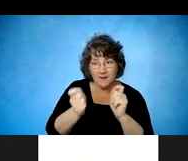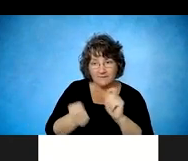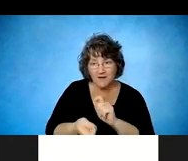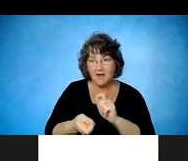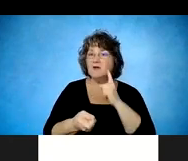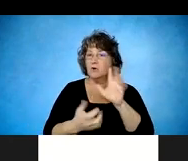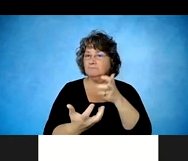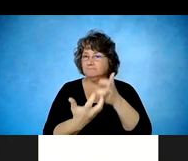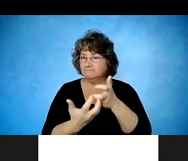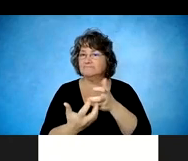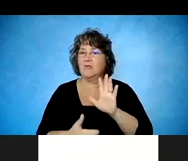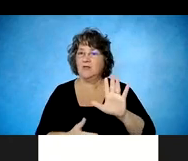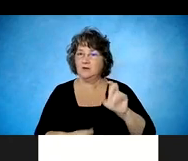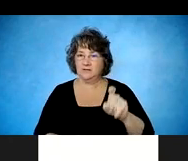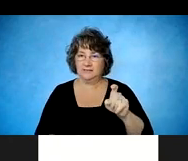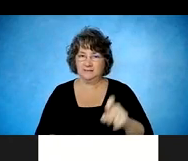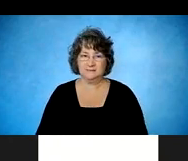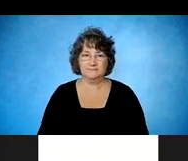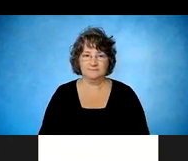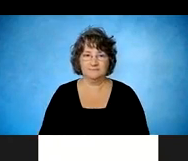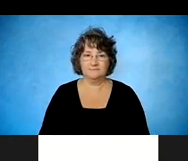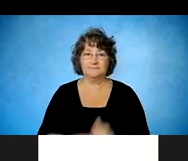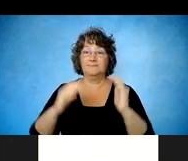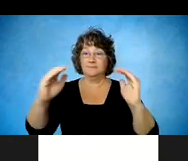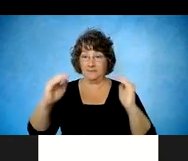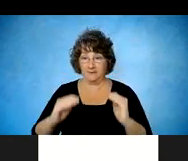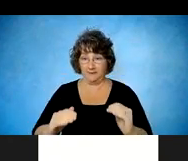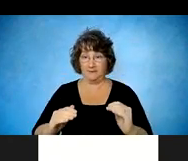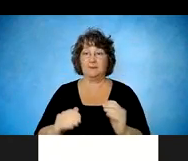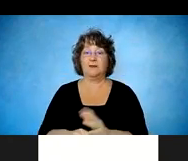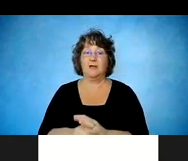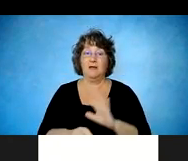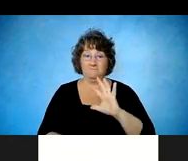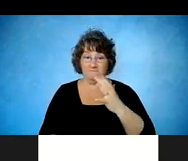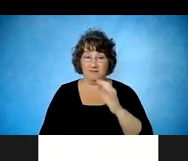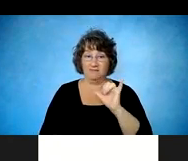received, um, supported employment, job coach, job development services, um,